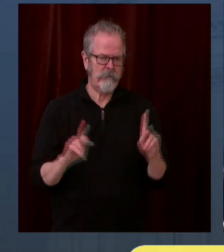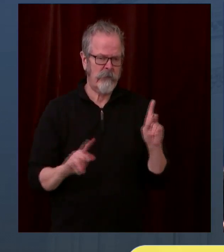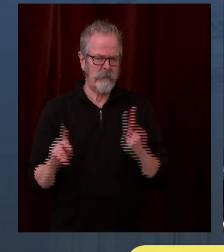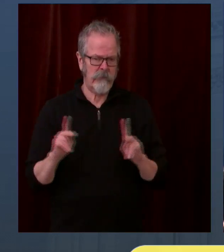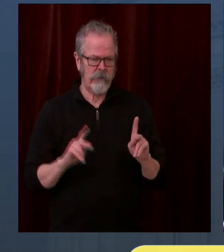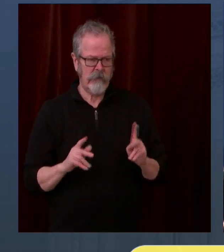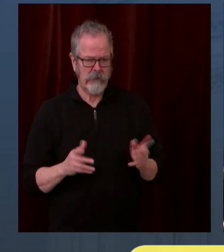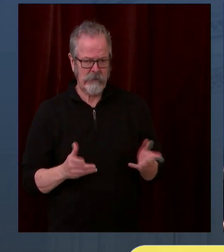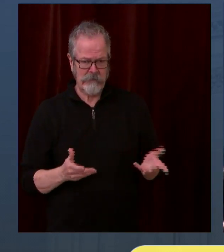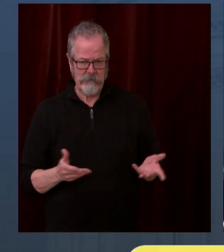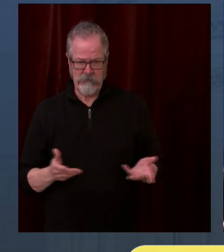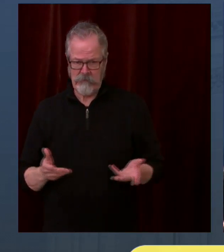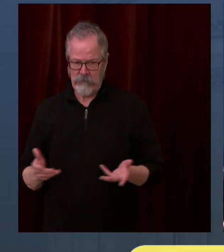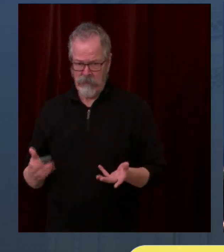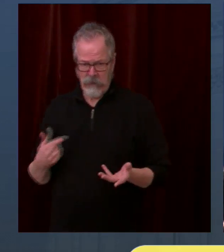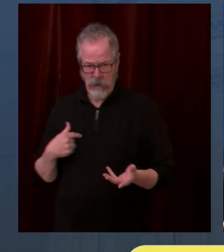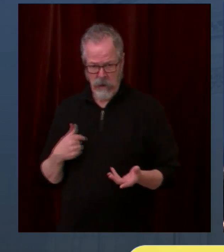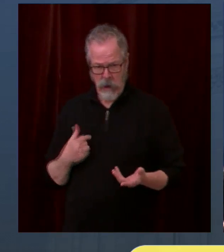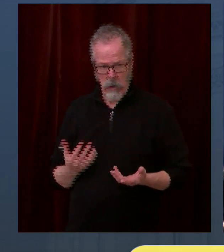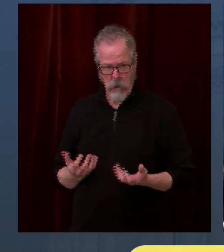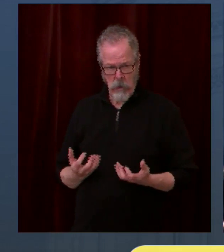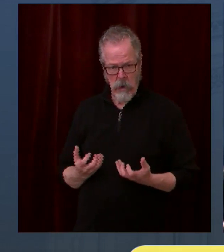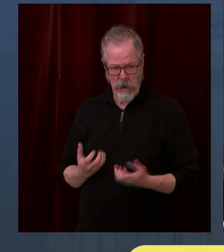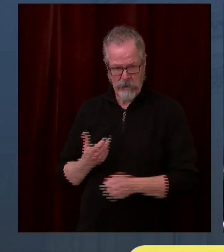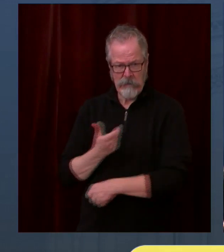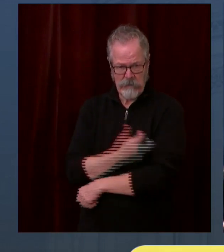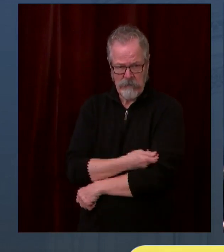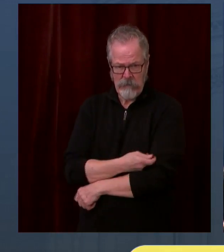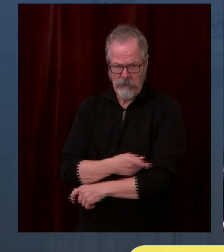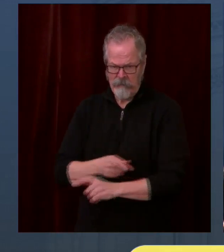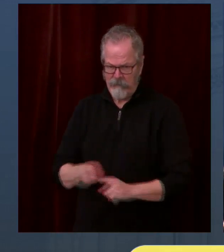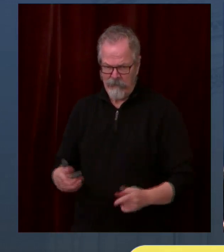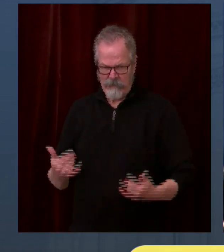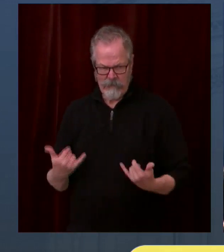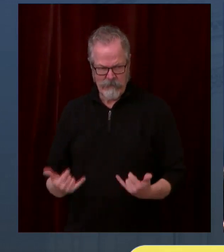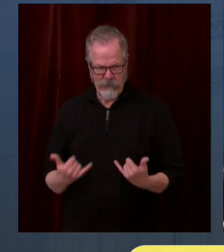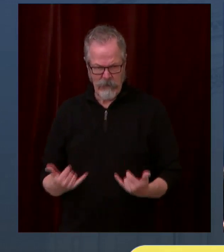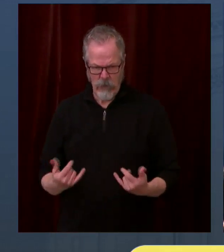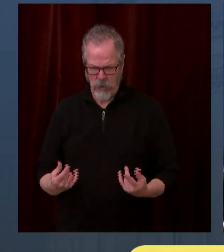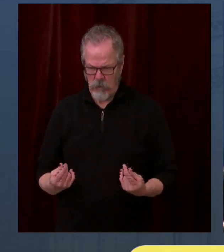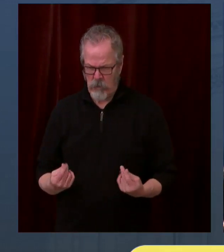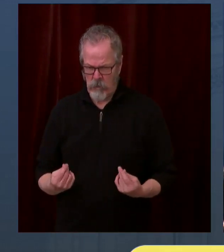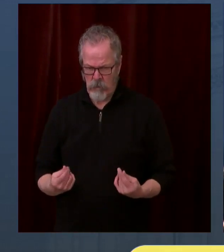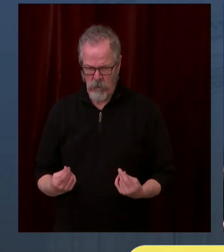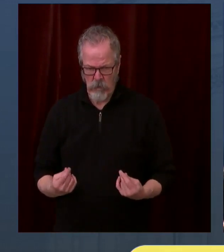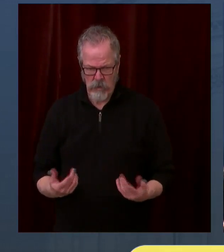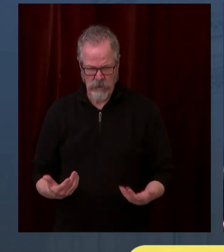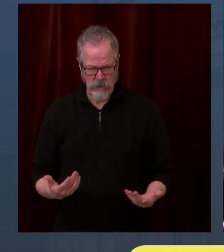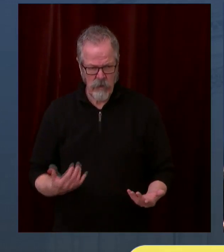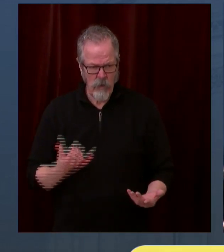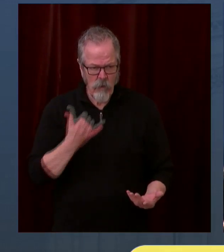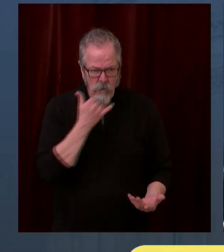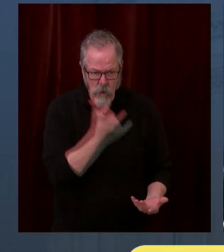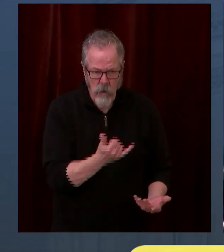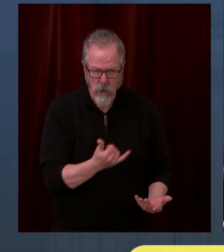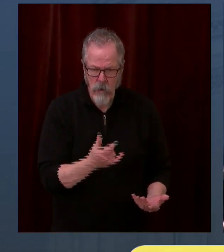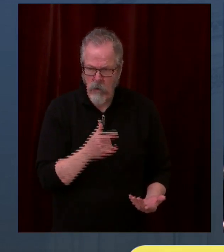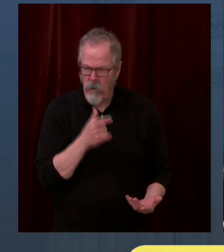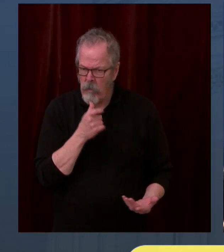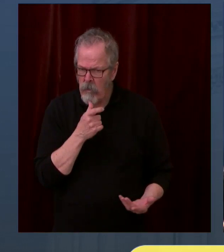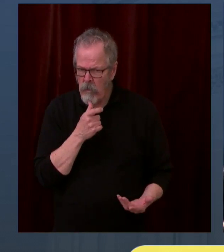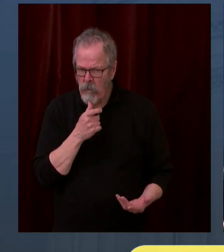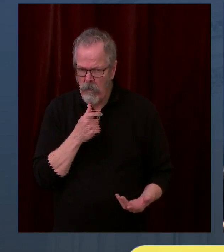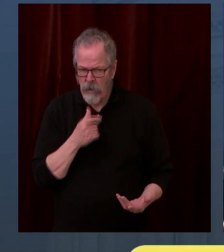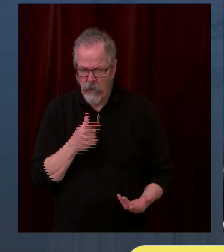gone to the phase finder, but they don't know who should they call, how can they make an appointment? Can you explain